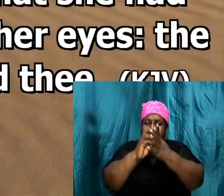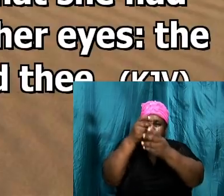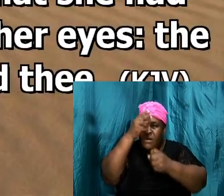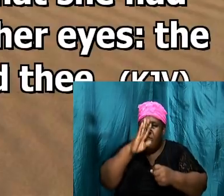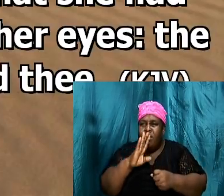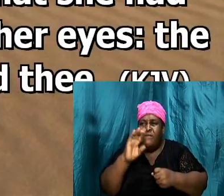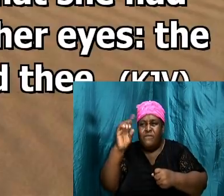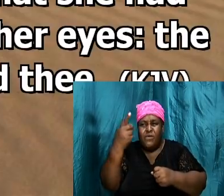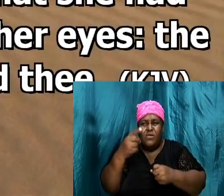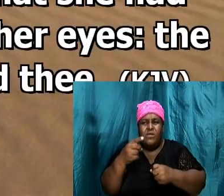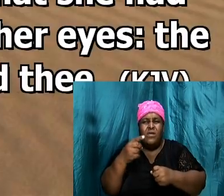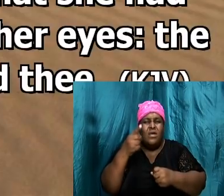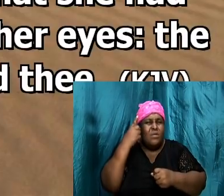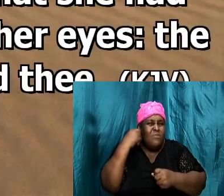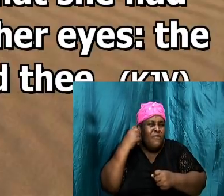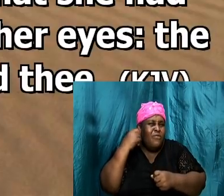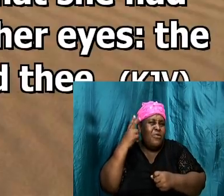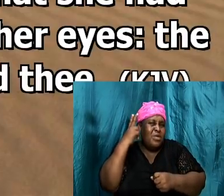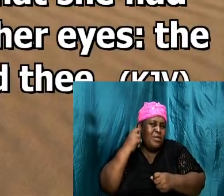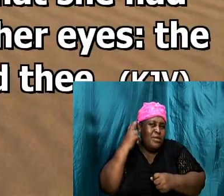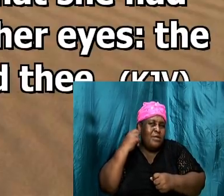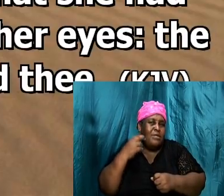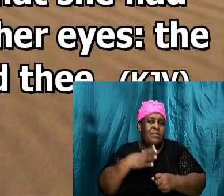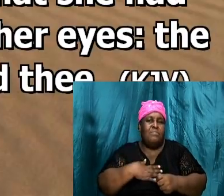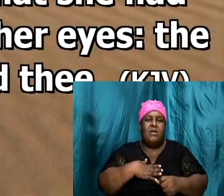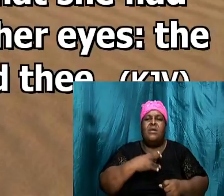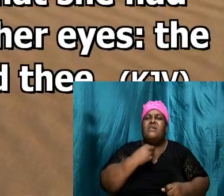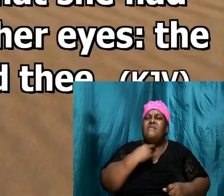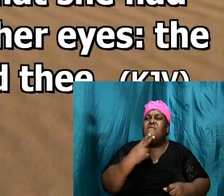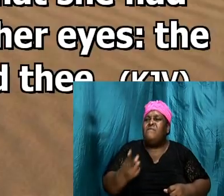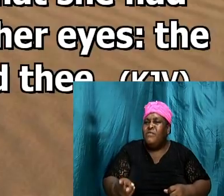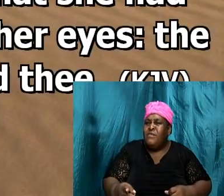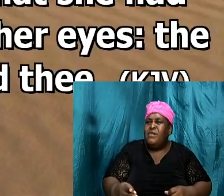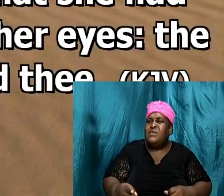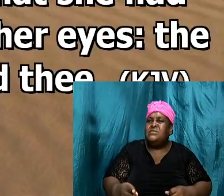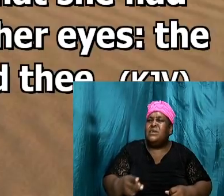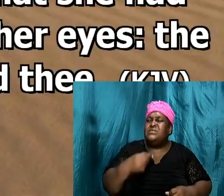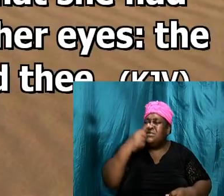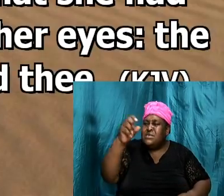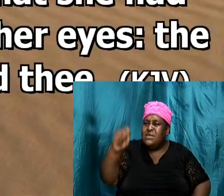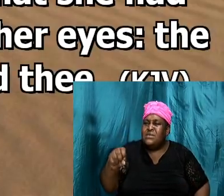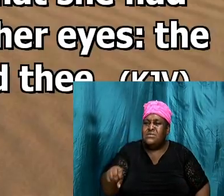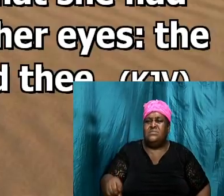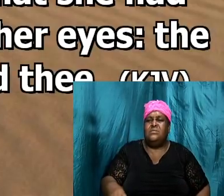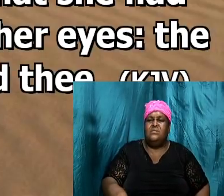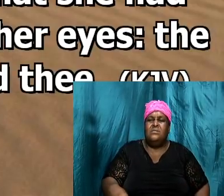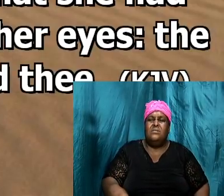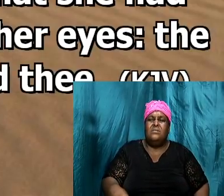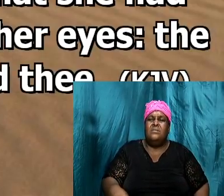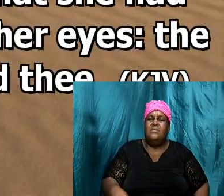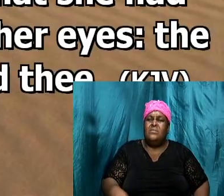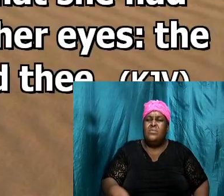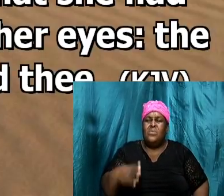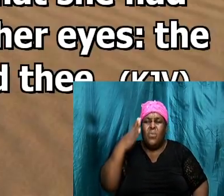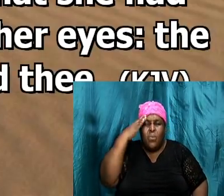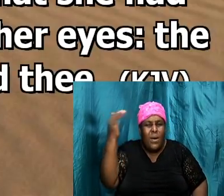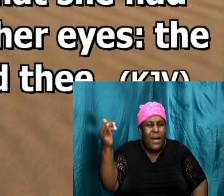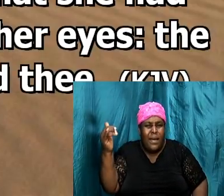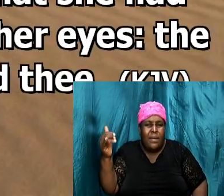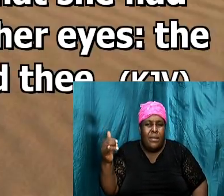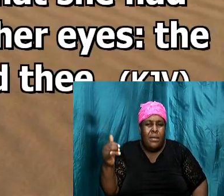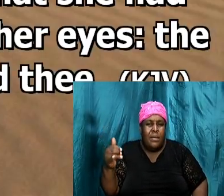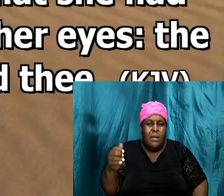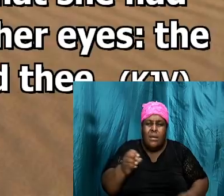why is it that you don't intervene in what is happening between me